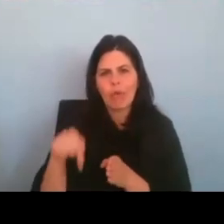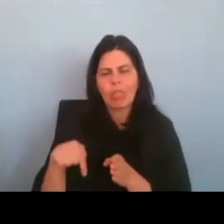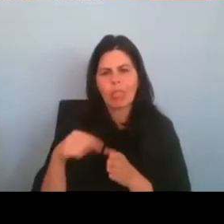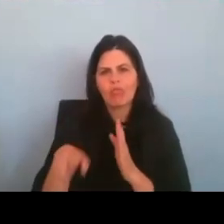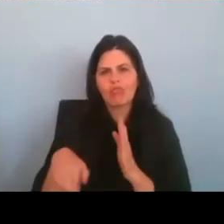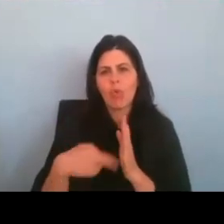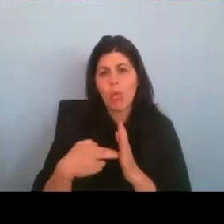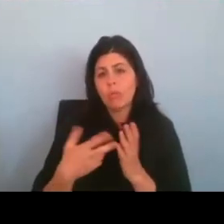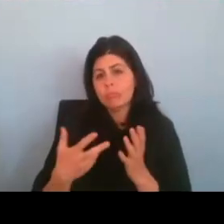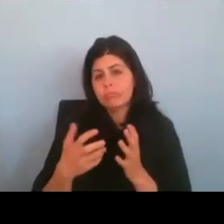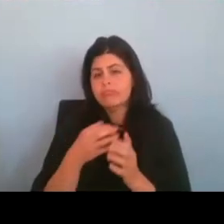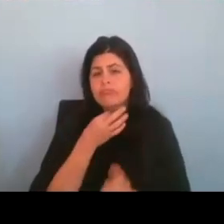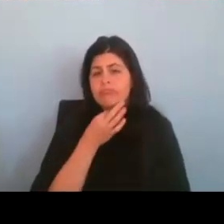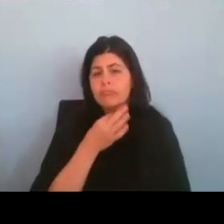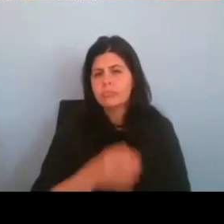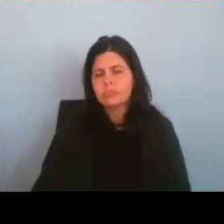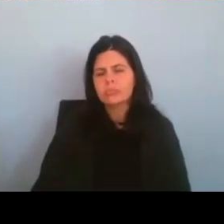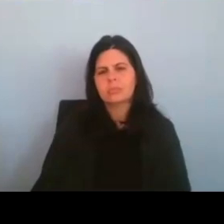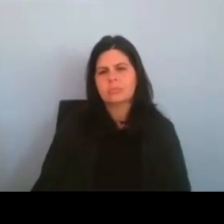Uh,